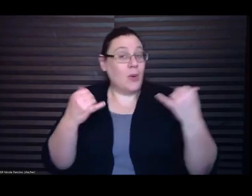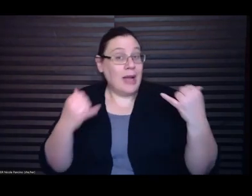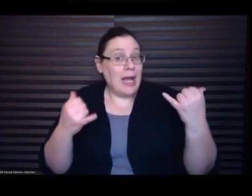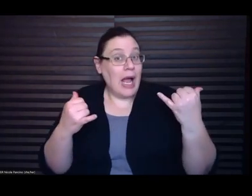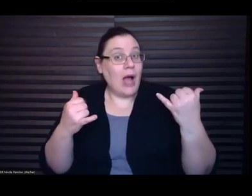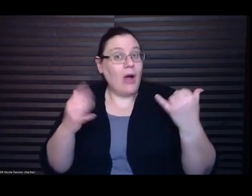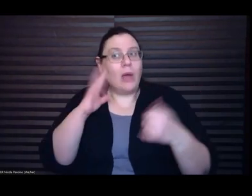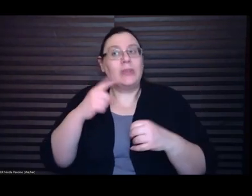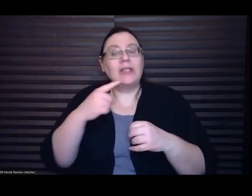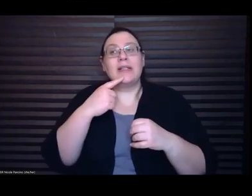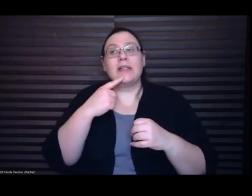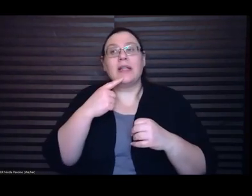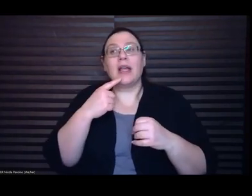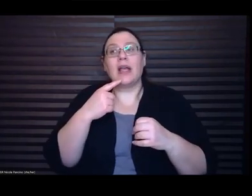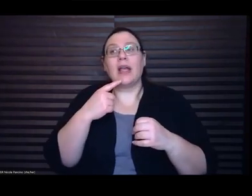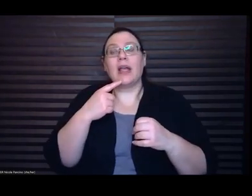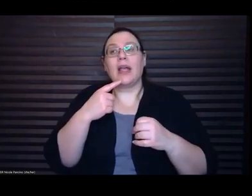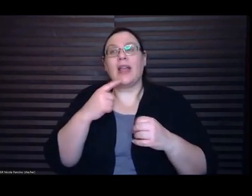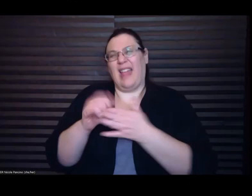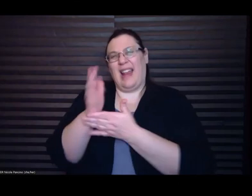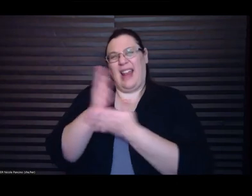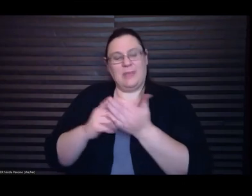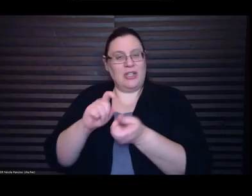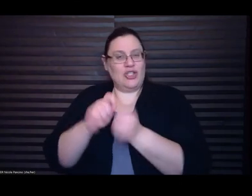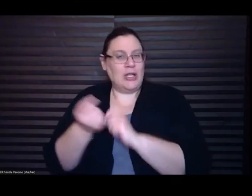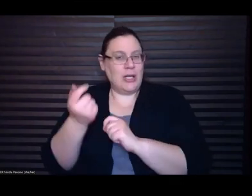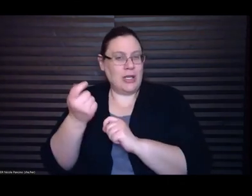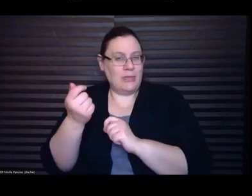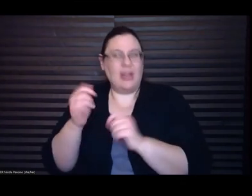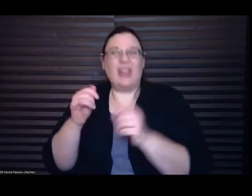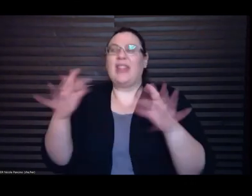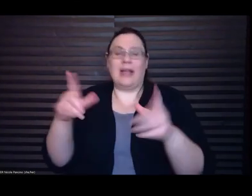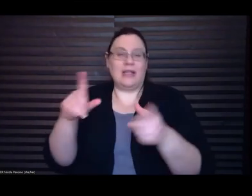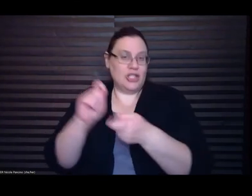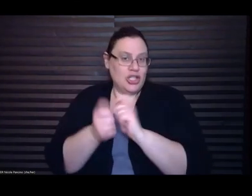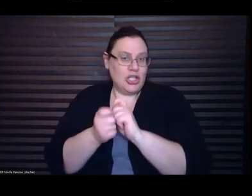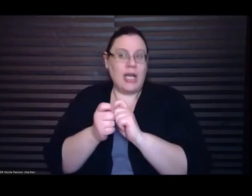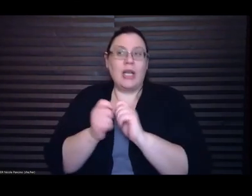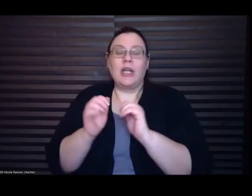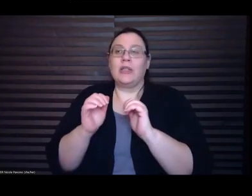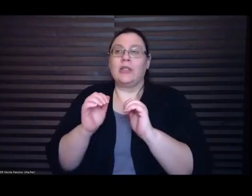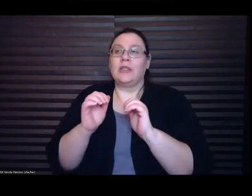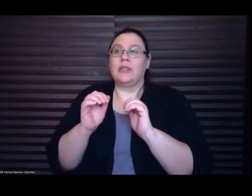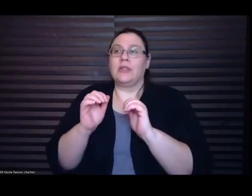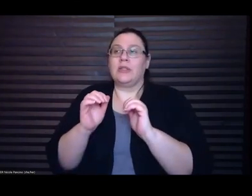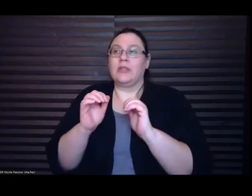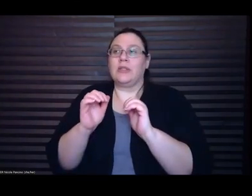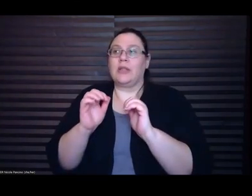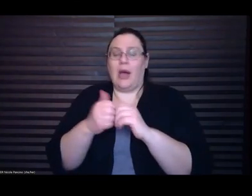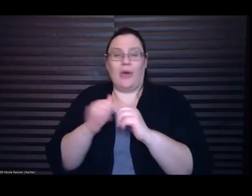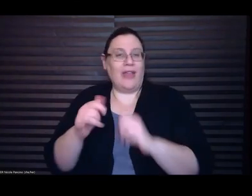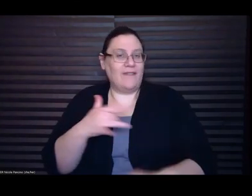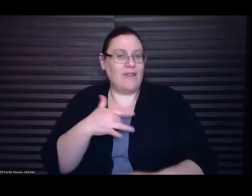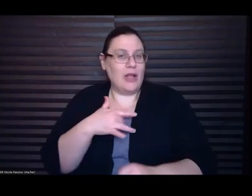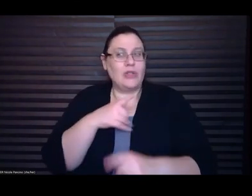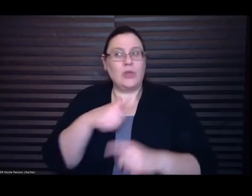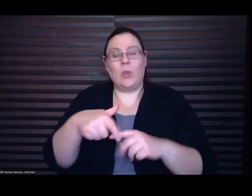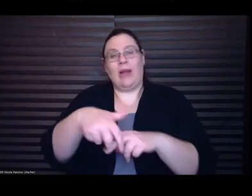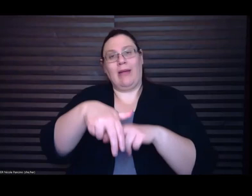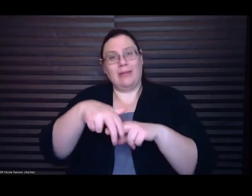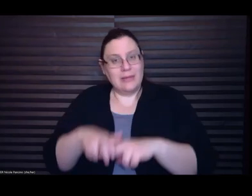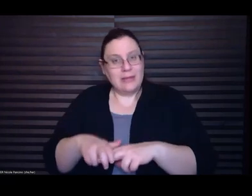changed how how it feels when I sit down but I would say that I mean like the